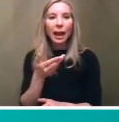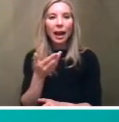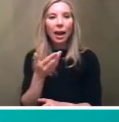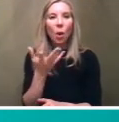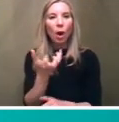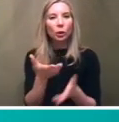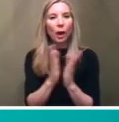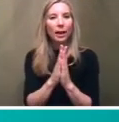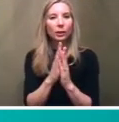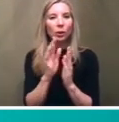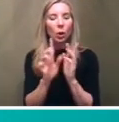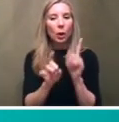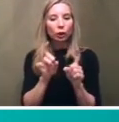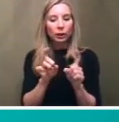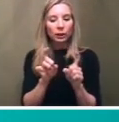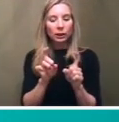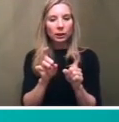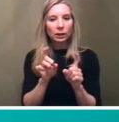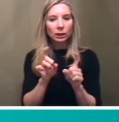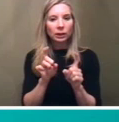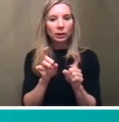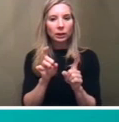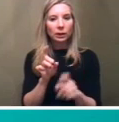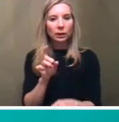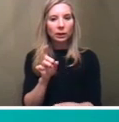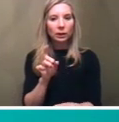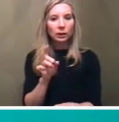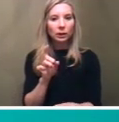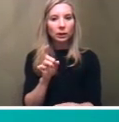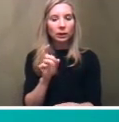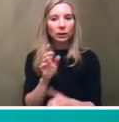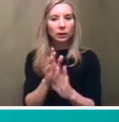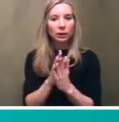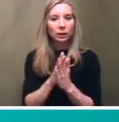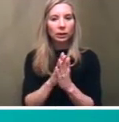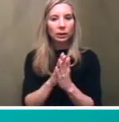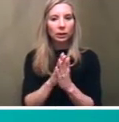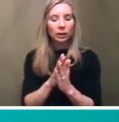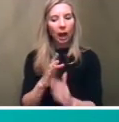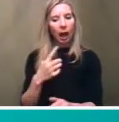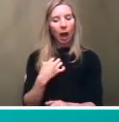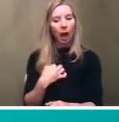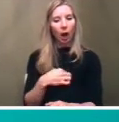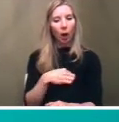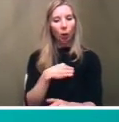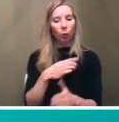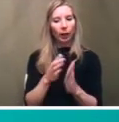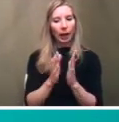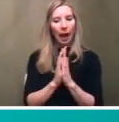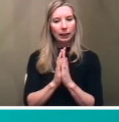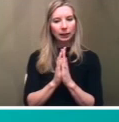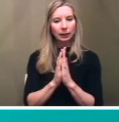here um are are we asking that um people identify uh particularly